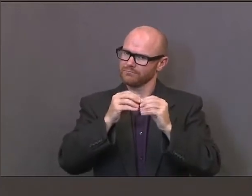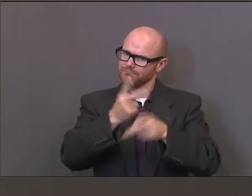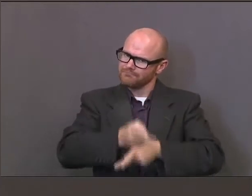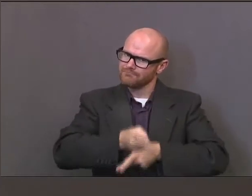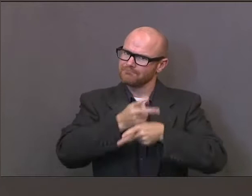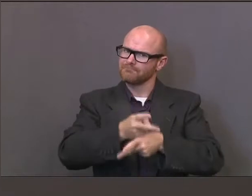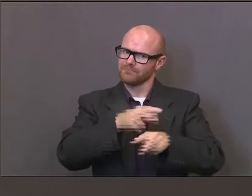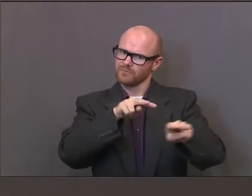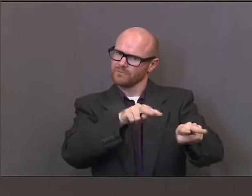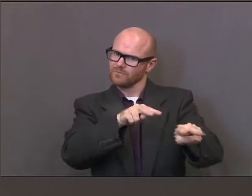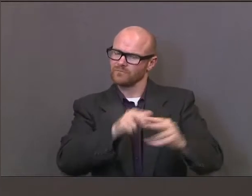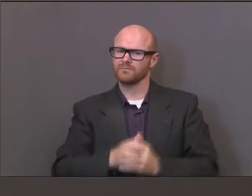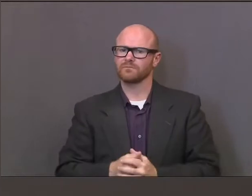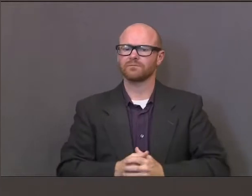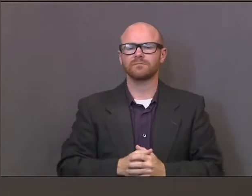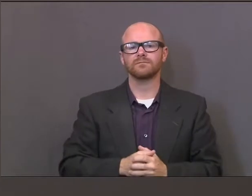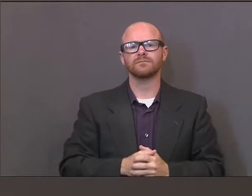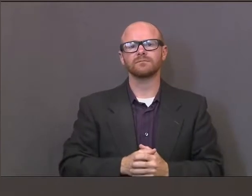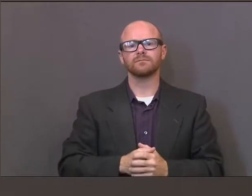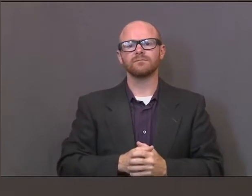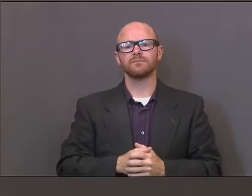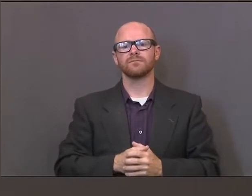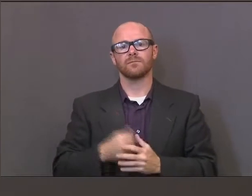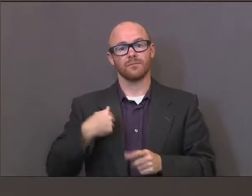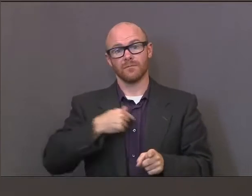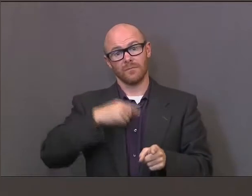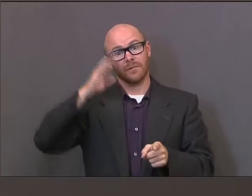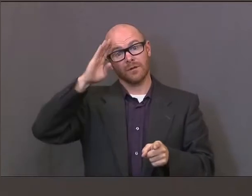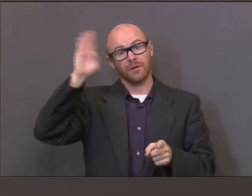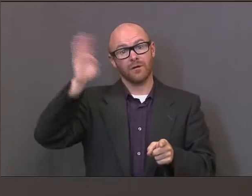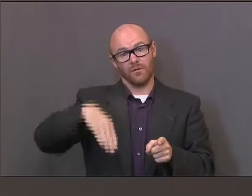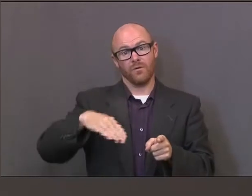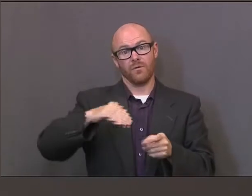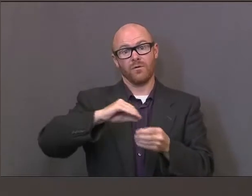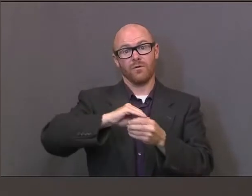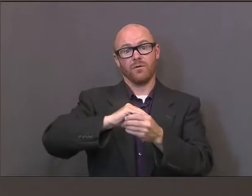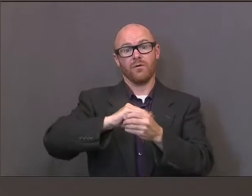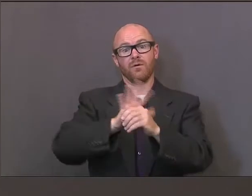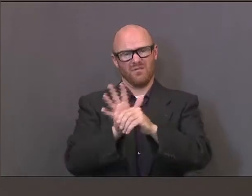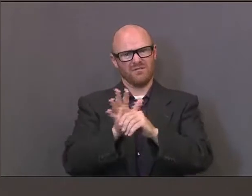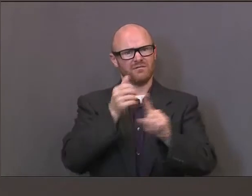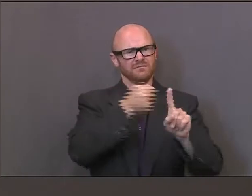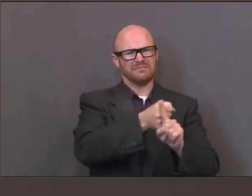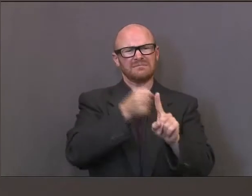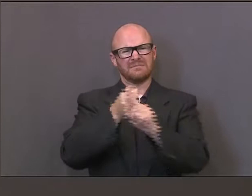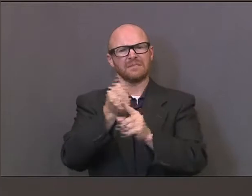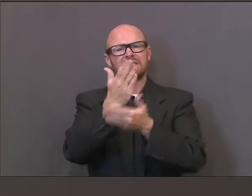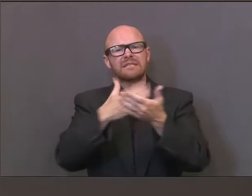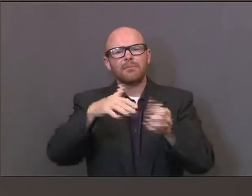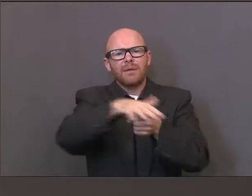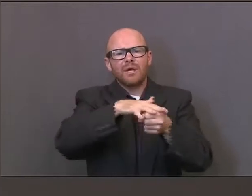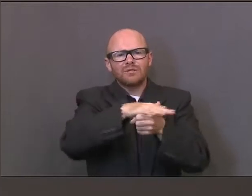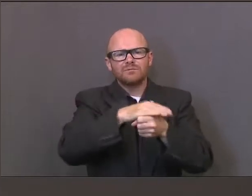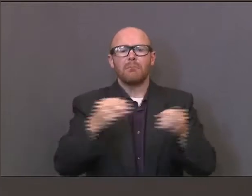We're mindful that COVID-19 is popping up in various areas of the state, as I've mentioned,